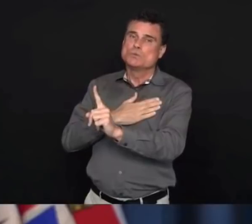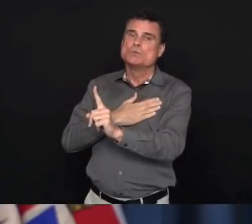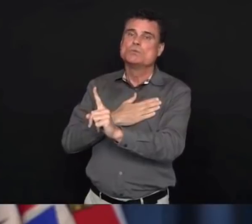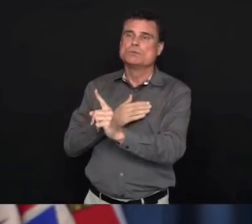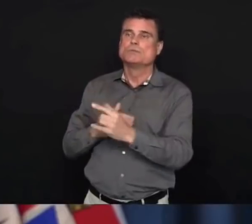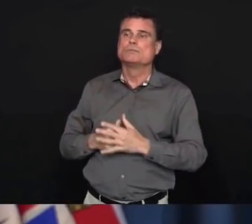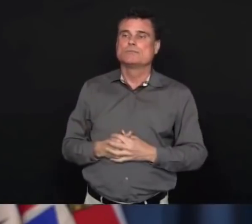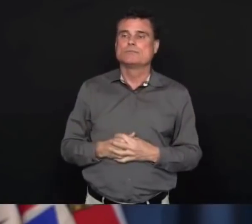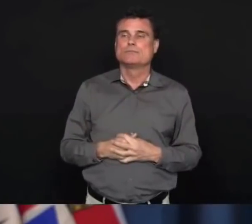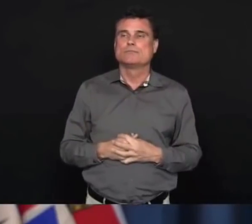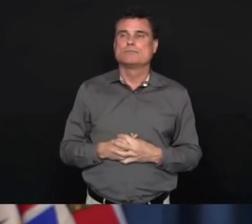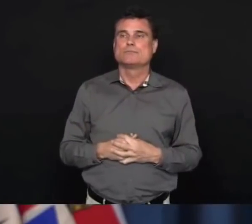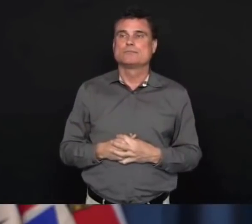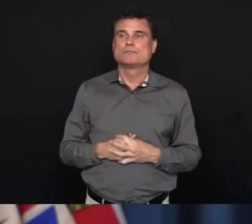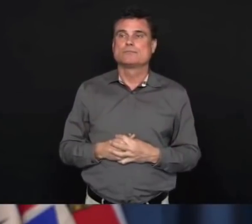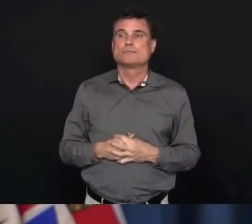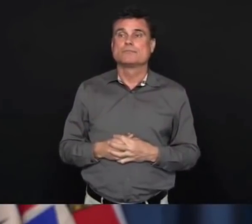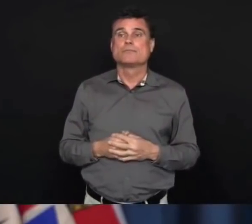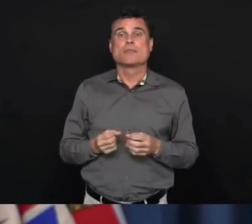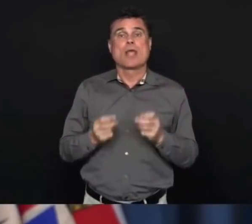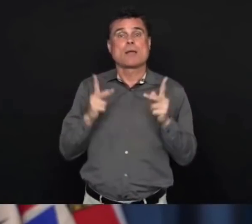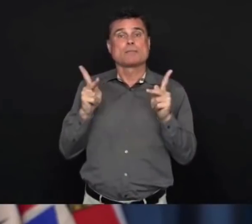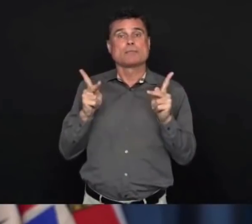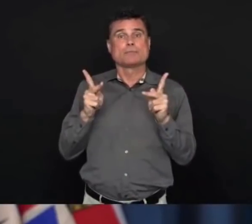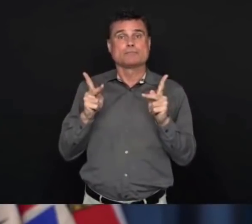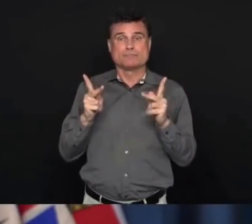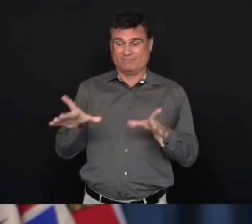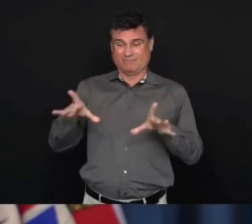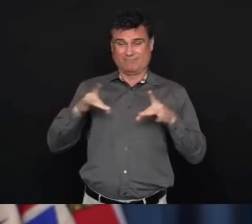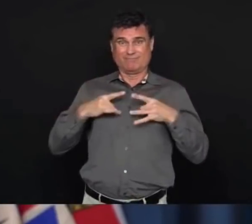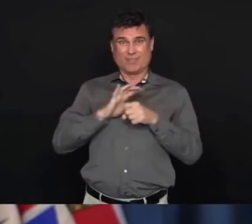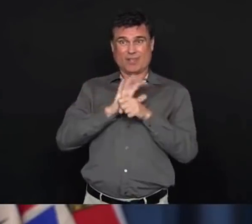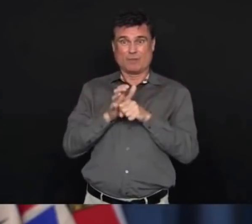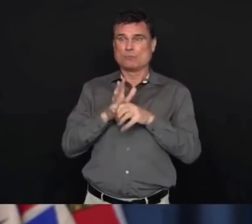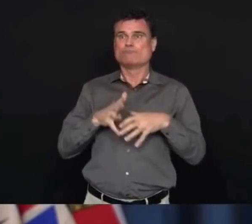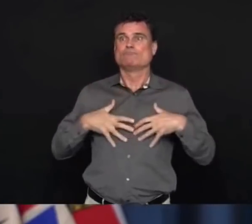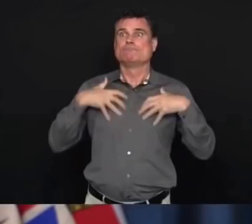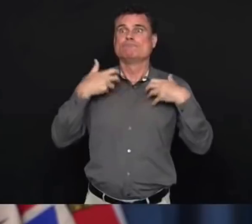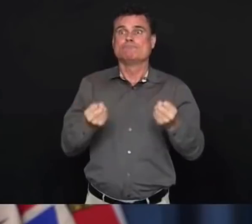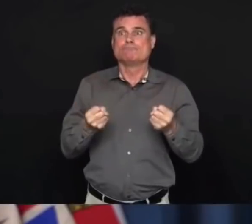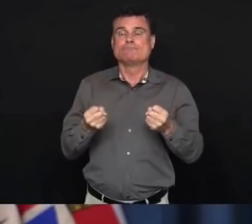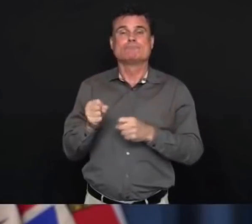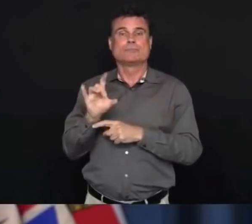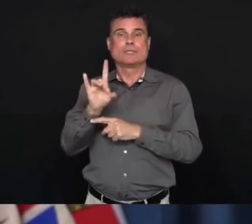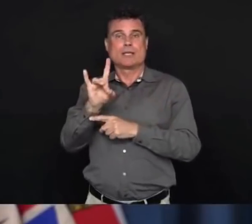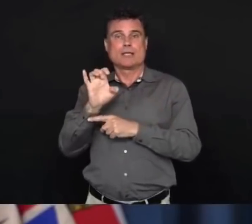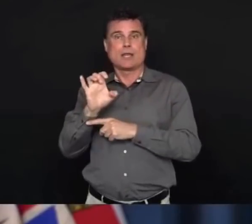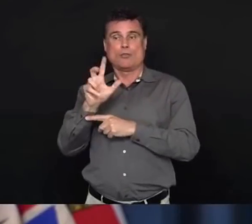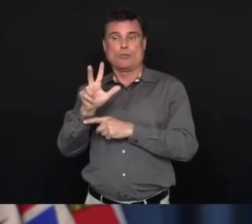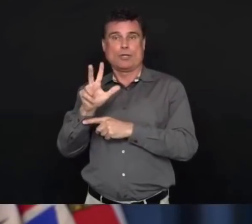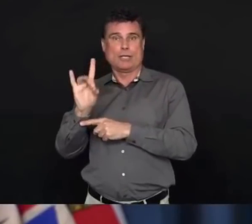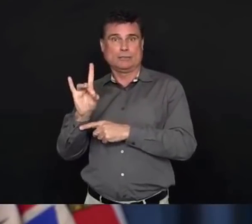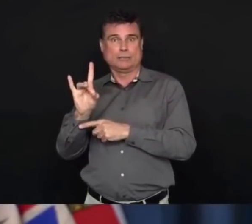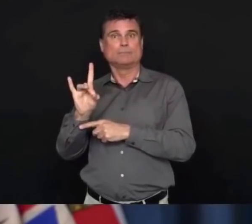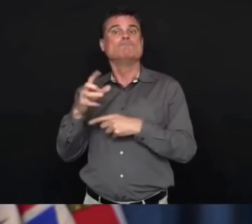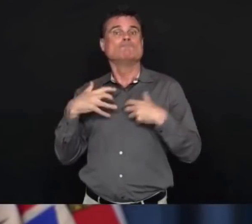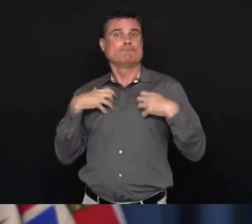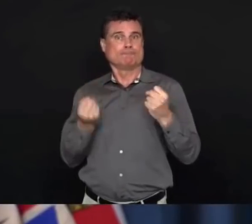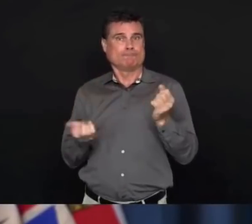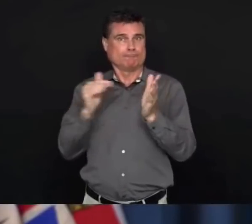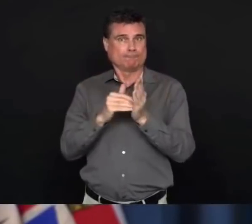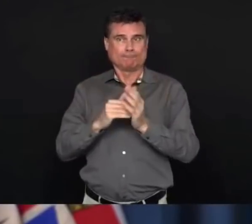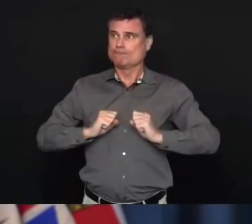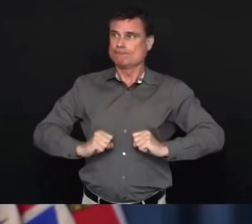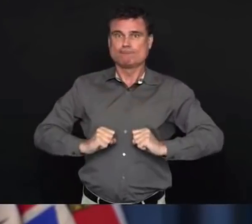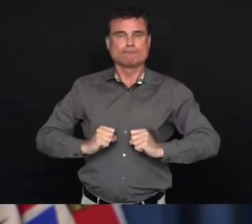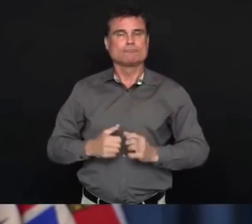A couple of things I wanted to bring up today quickly. You would have heard at 1.30 today that the Premier has announced that we are